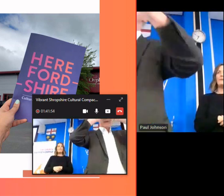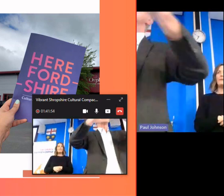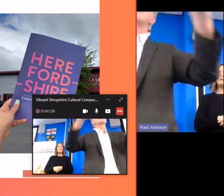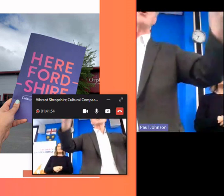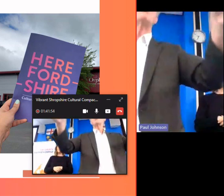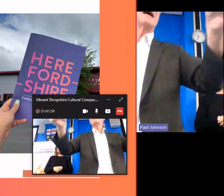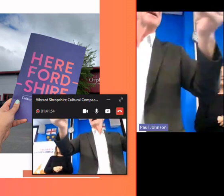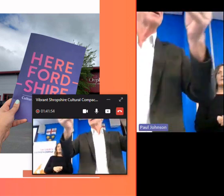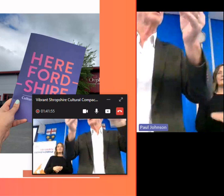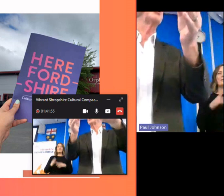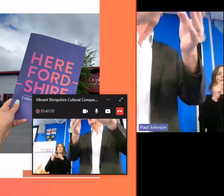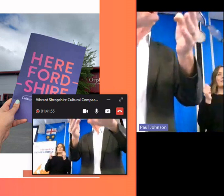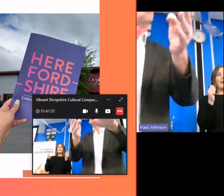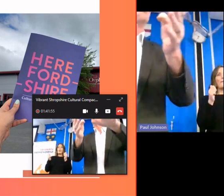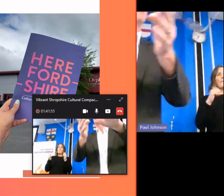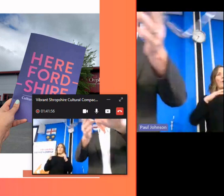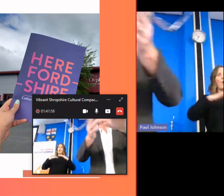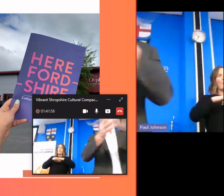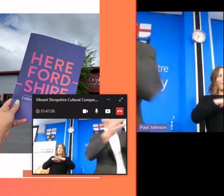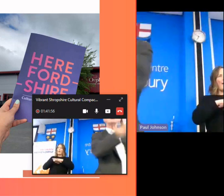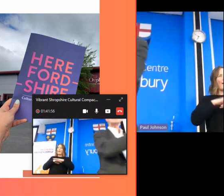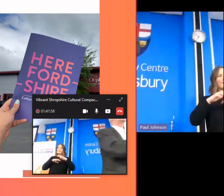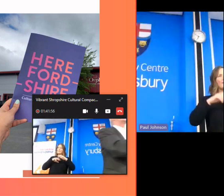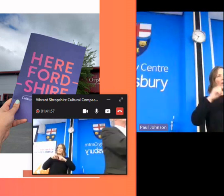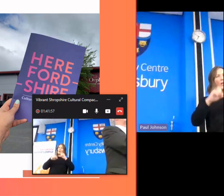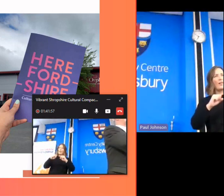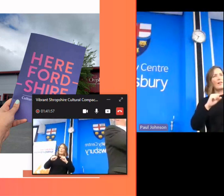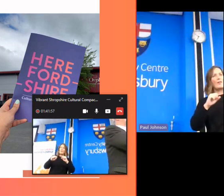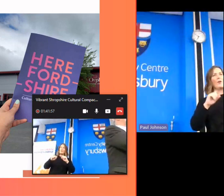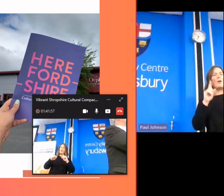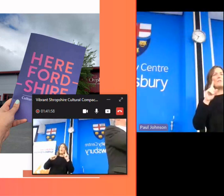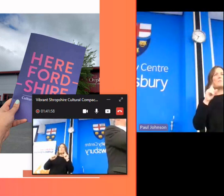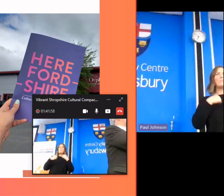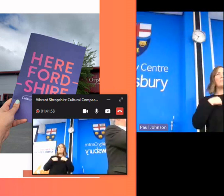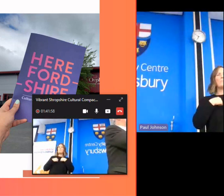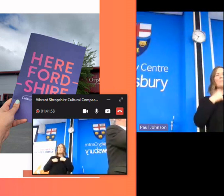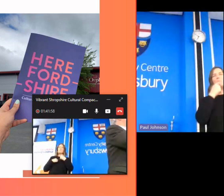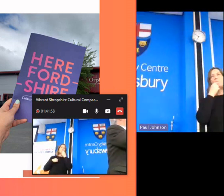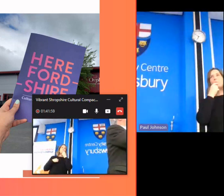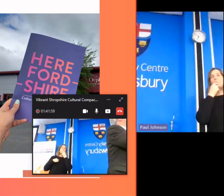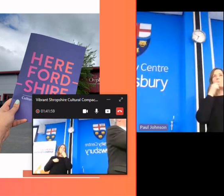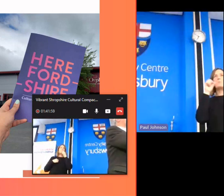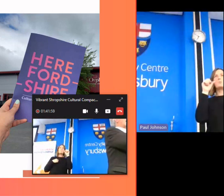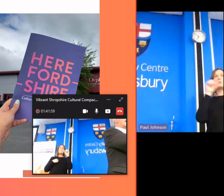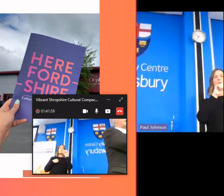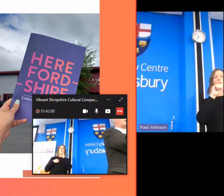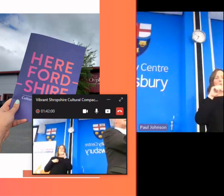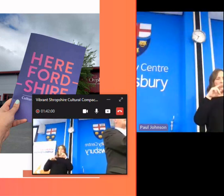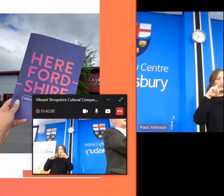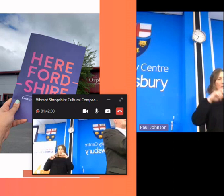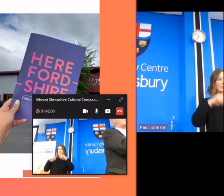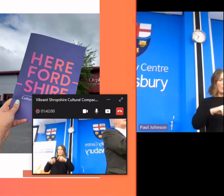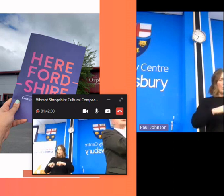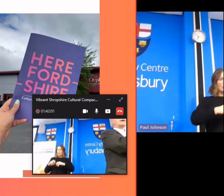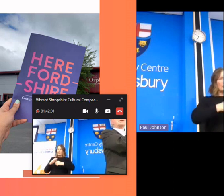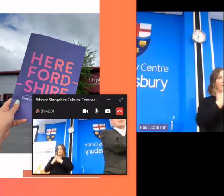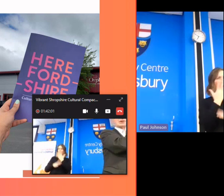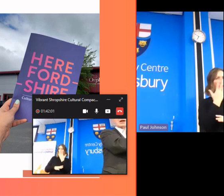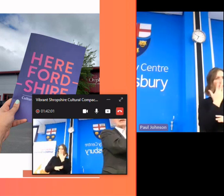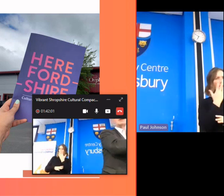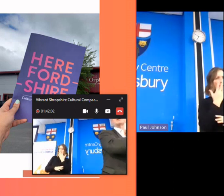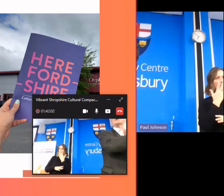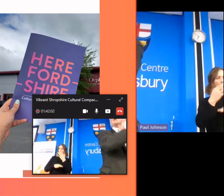that some compacts are struggling with to what extent should we be uh research and development